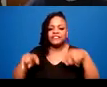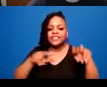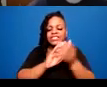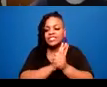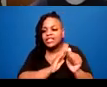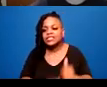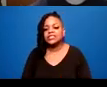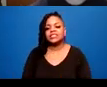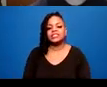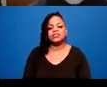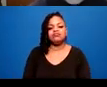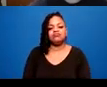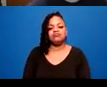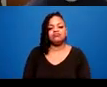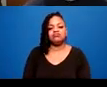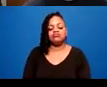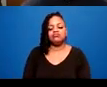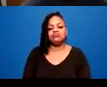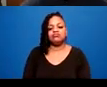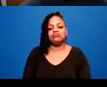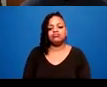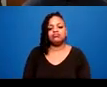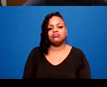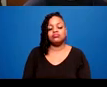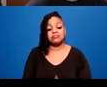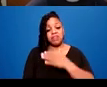Pouring oneself into work or service.